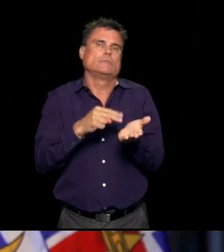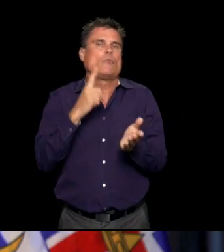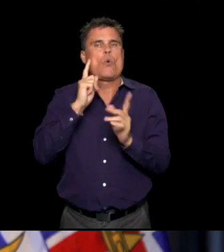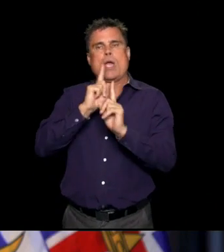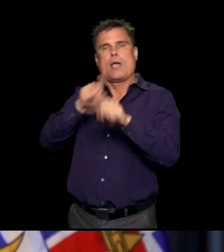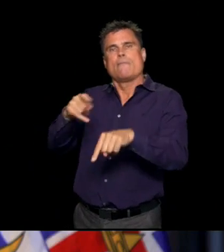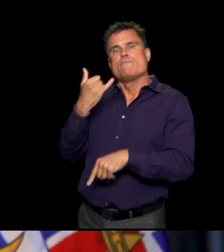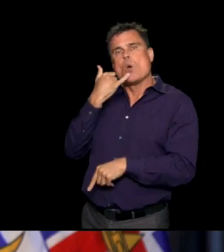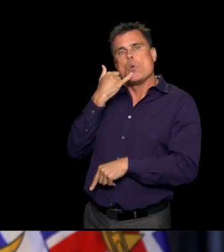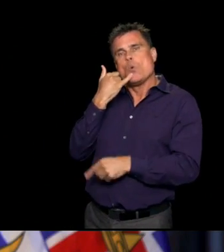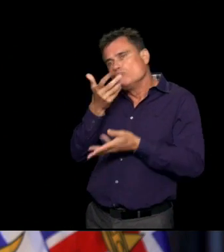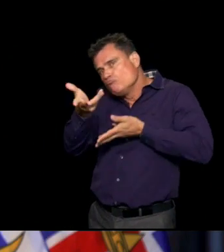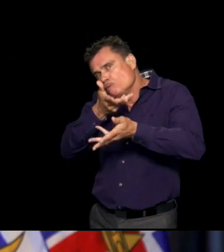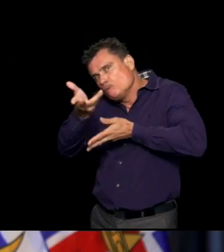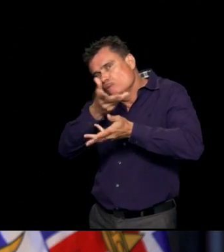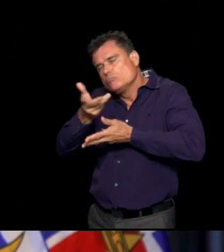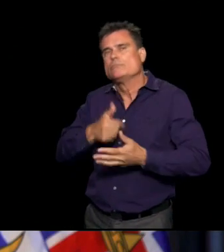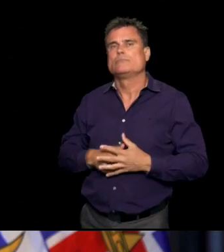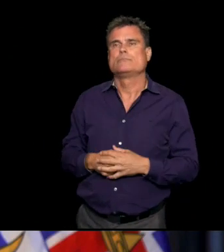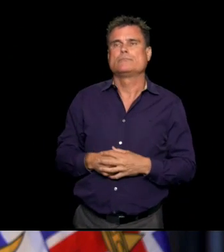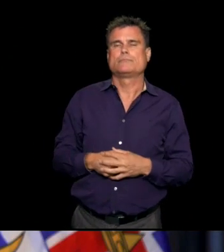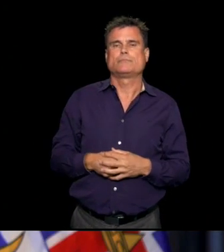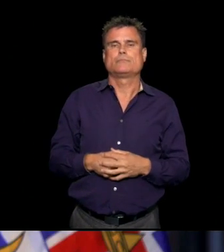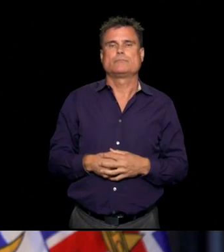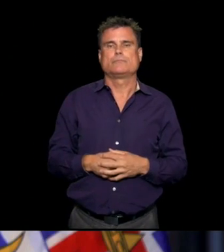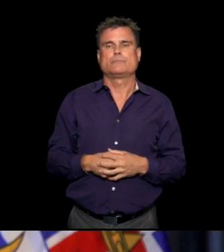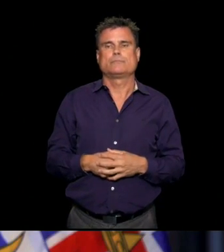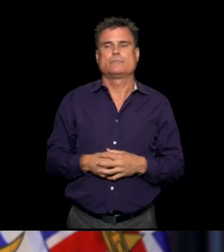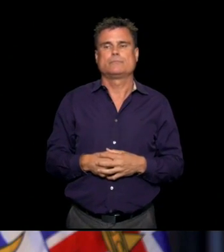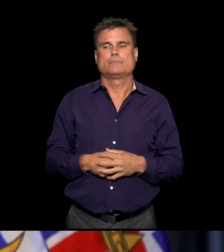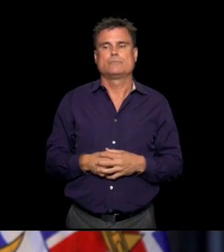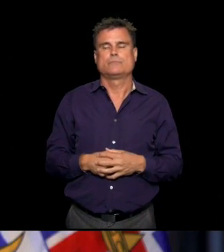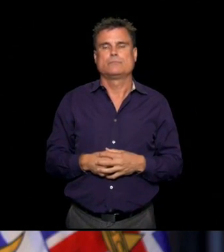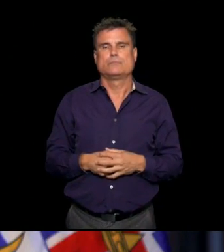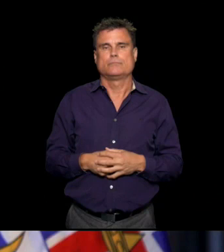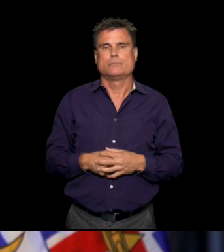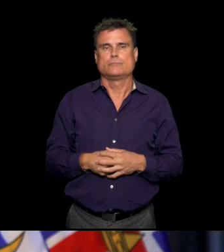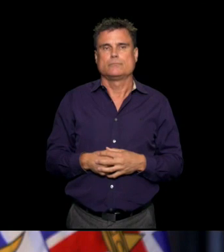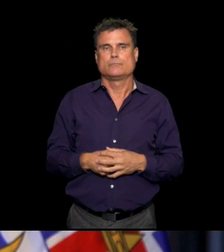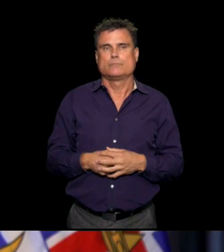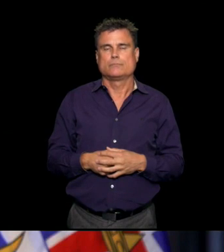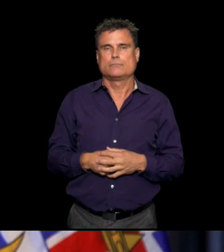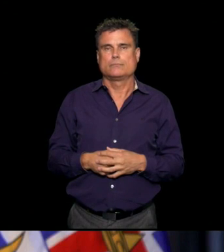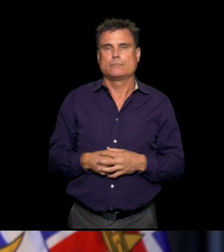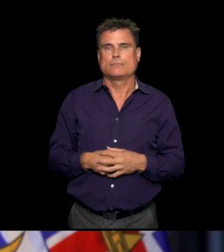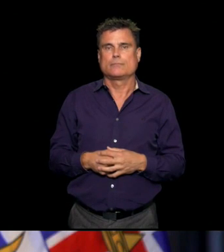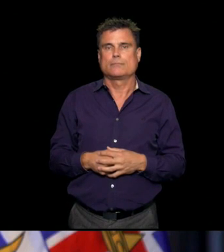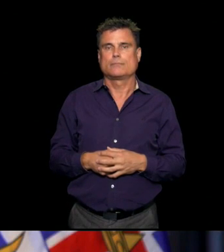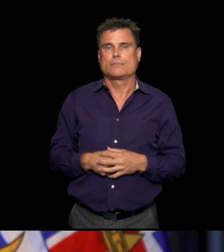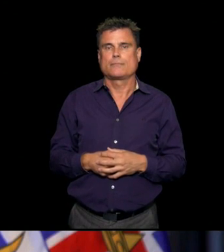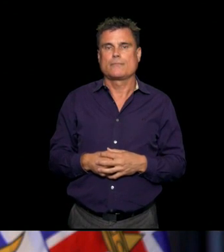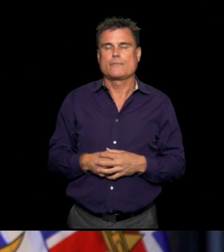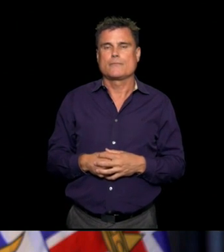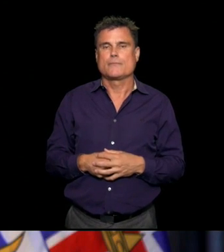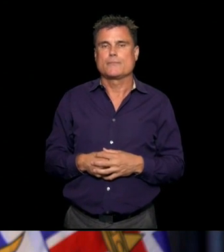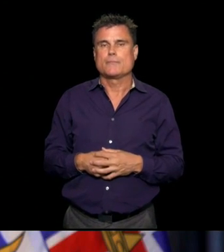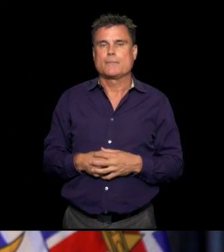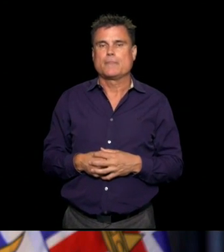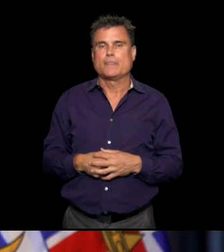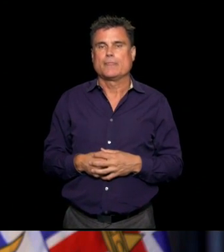dropped from a high, and this was unfortunate, 70% on August 17th, to 7% on August